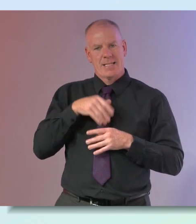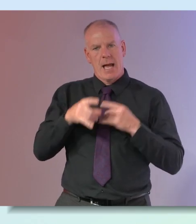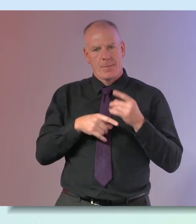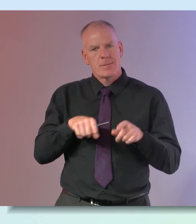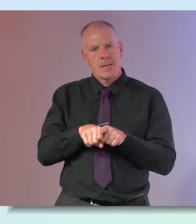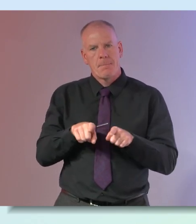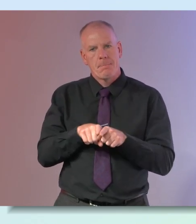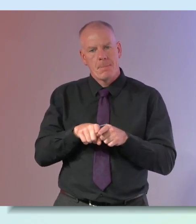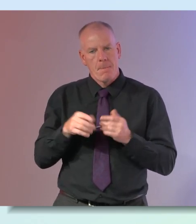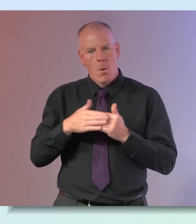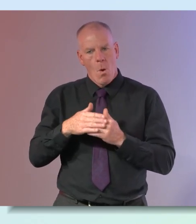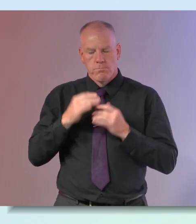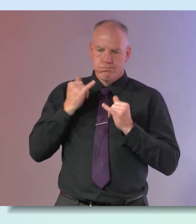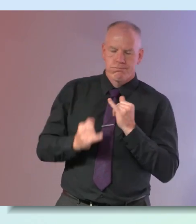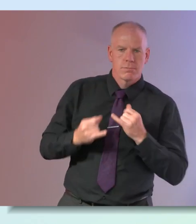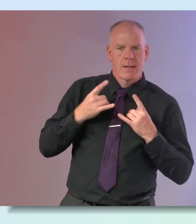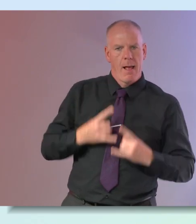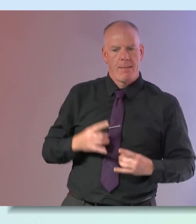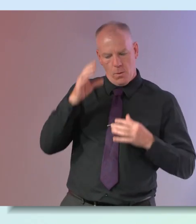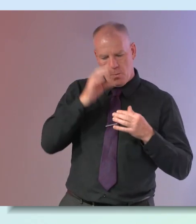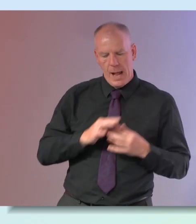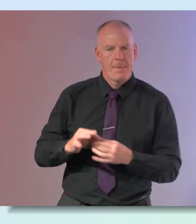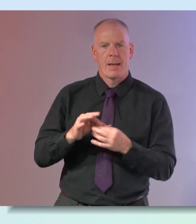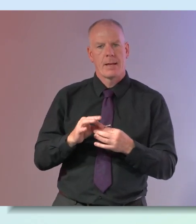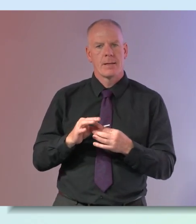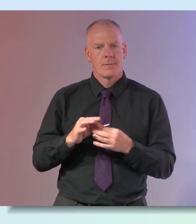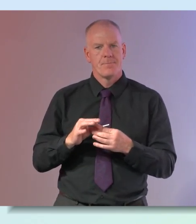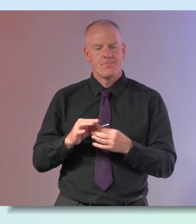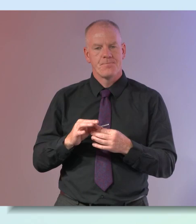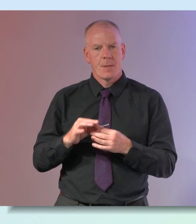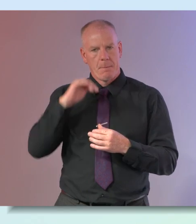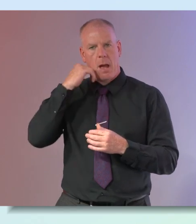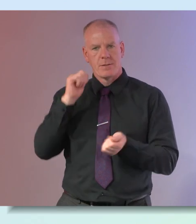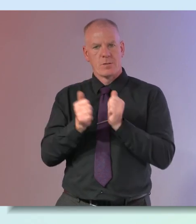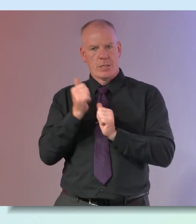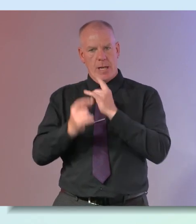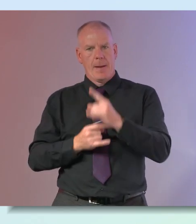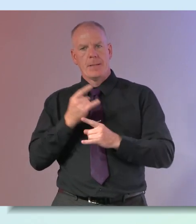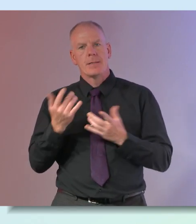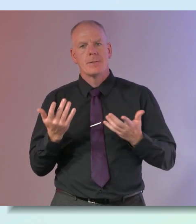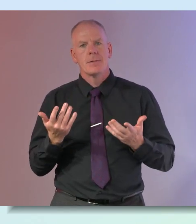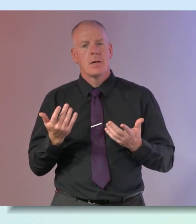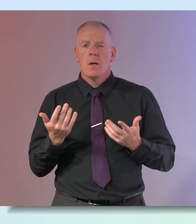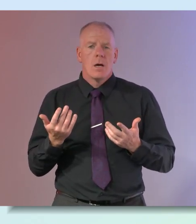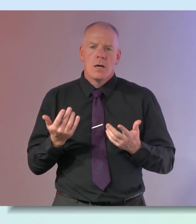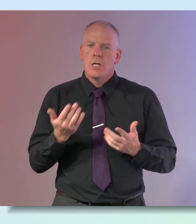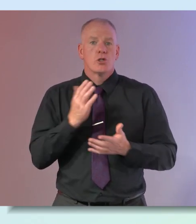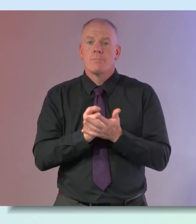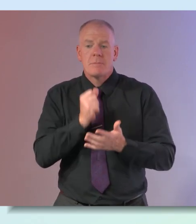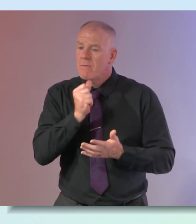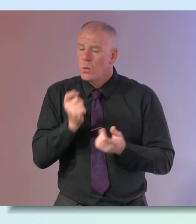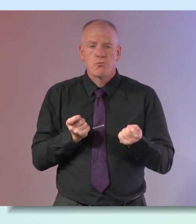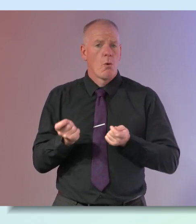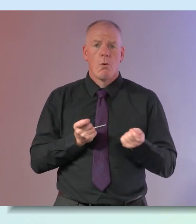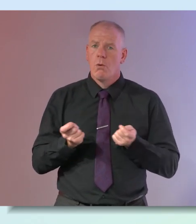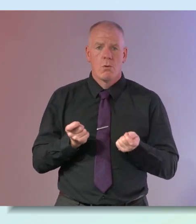increased risk to our health and well-being from those very changes that we haven't necessarily had any control over